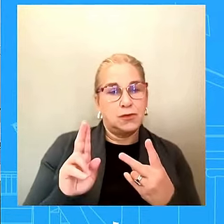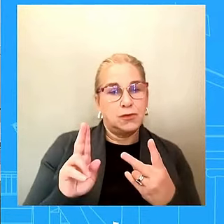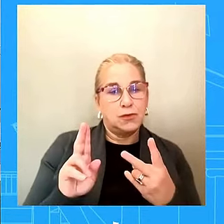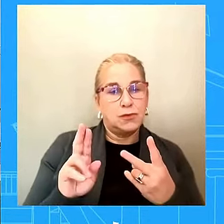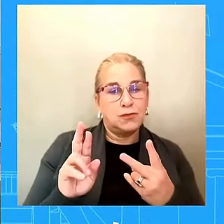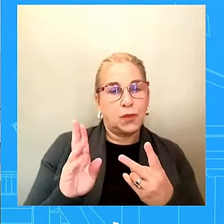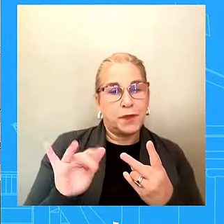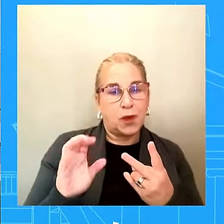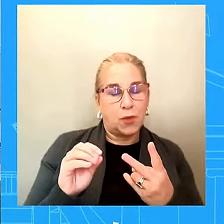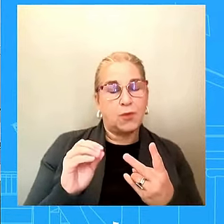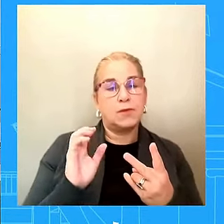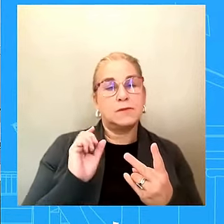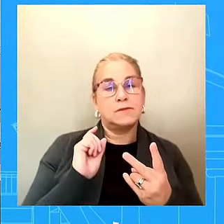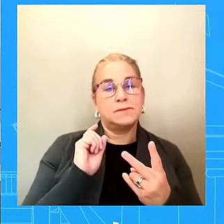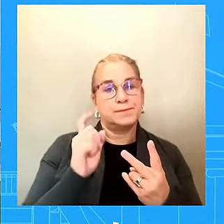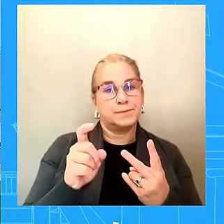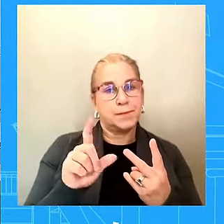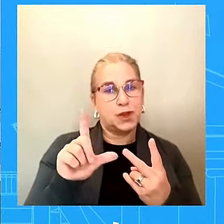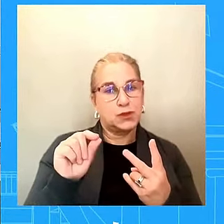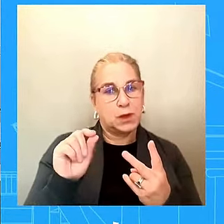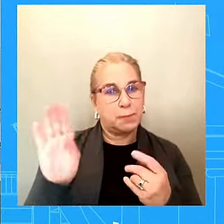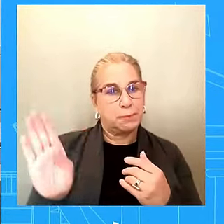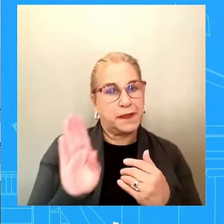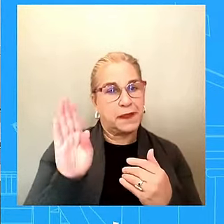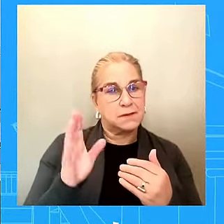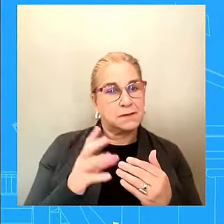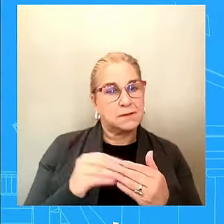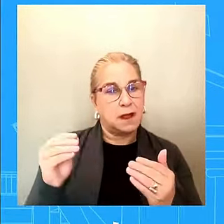seen that proposal? Would he sign it if it did pass?